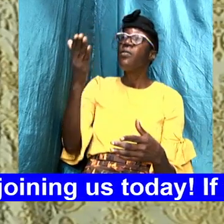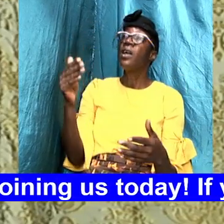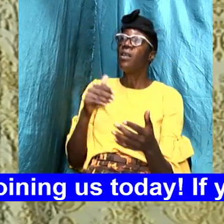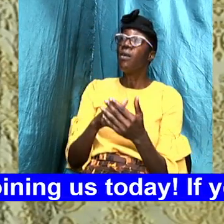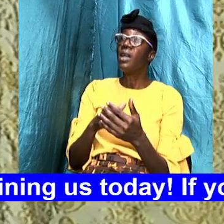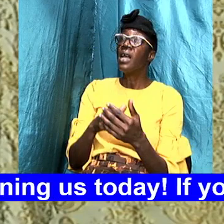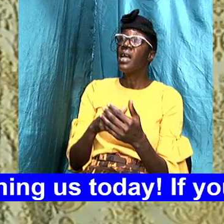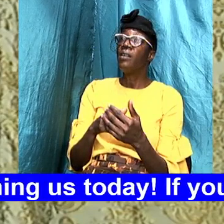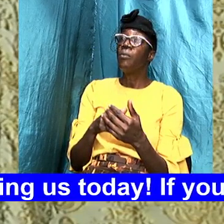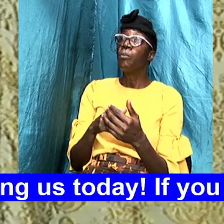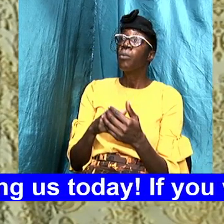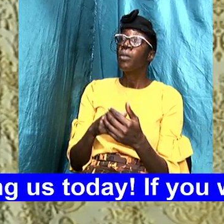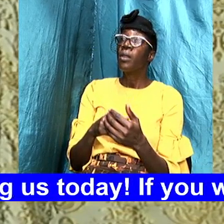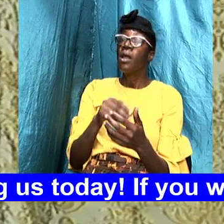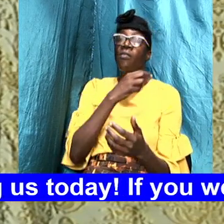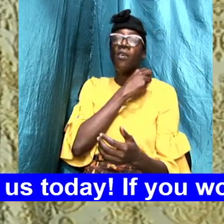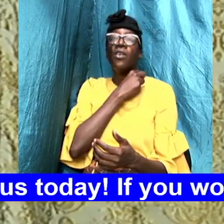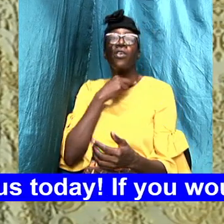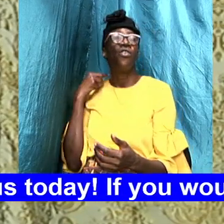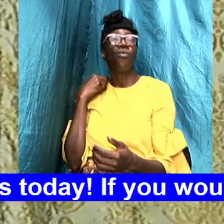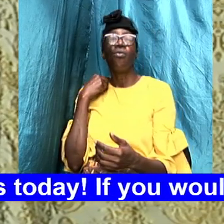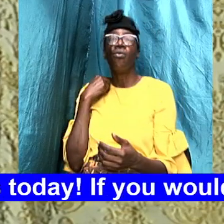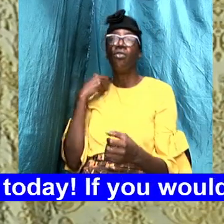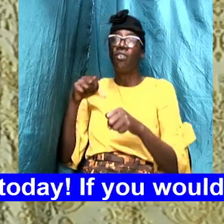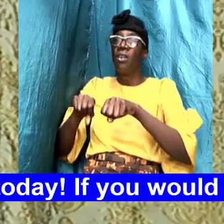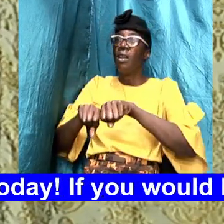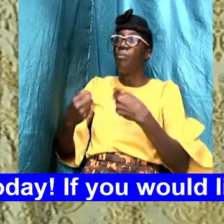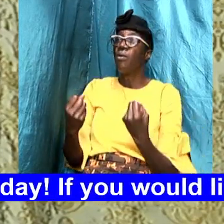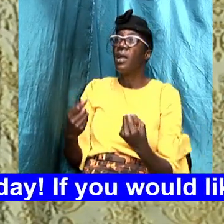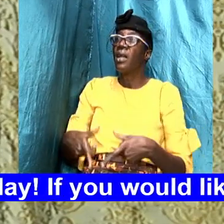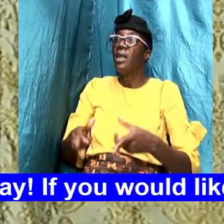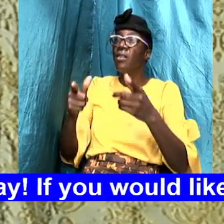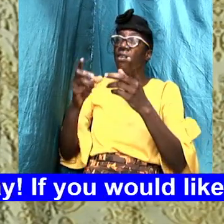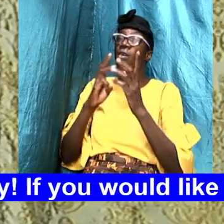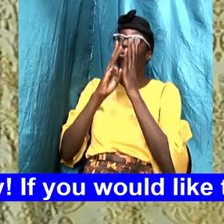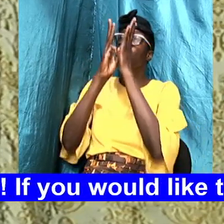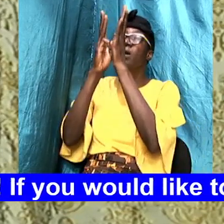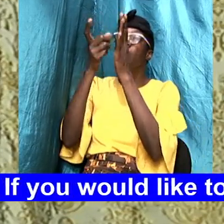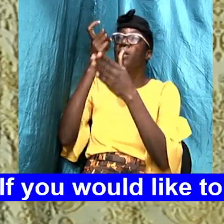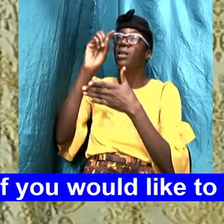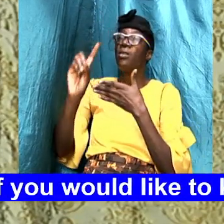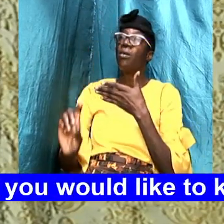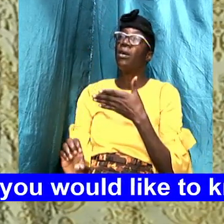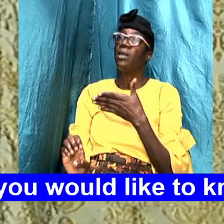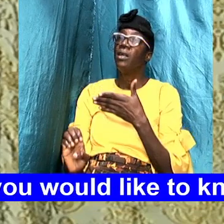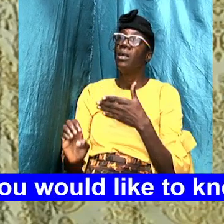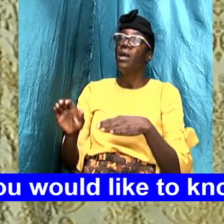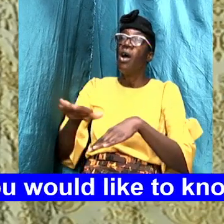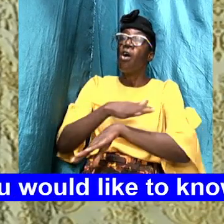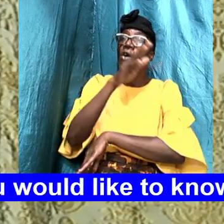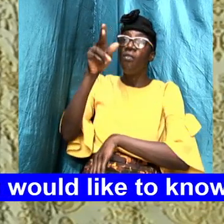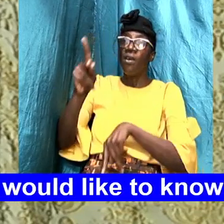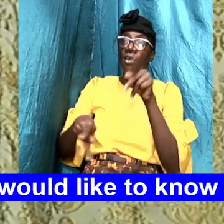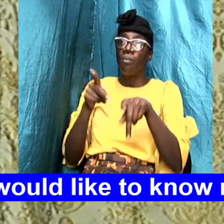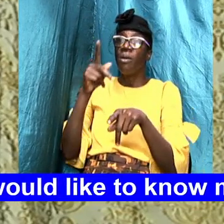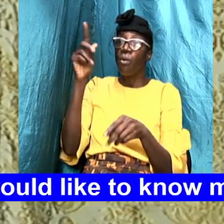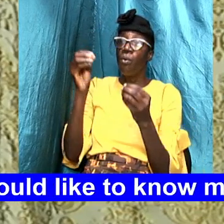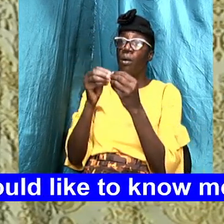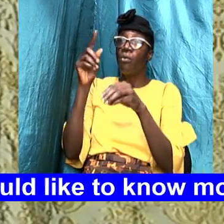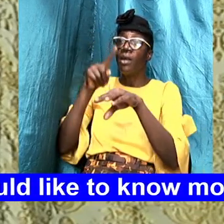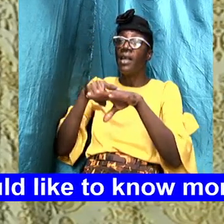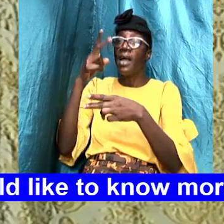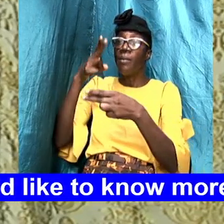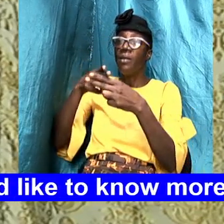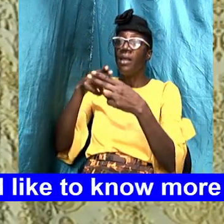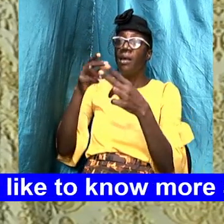for the yokes oh God that you are Jesus let your will be done and cover your people one more time I ask in